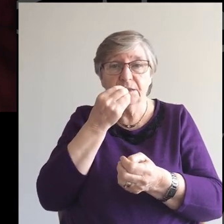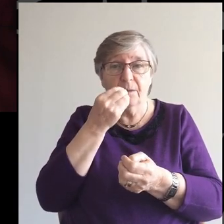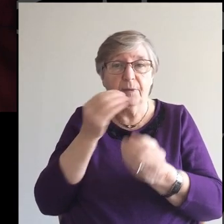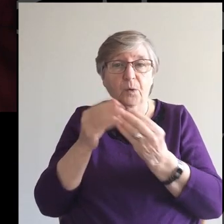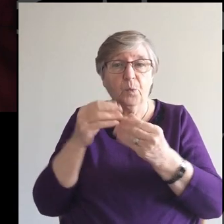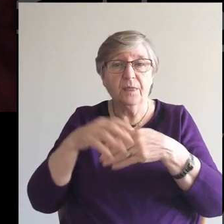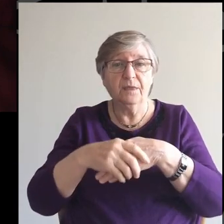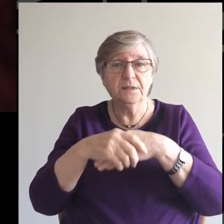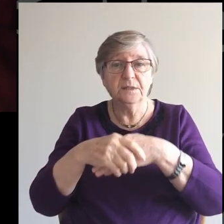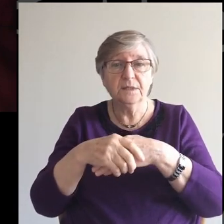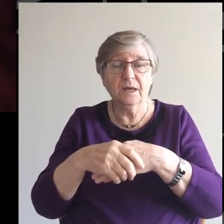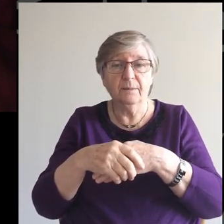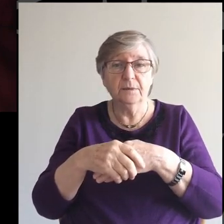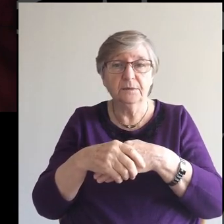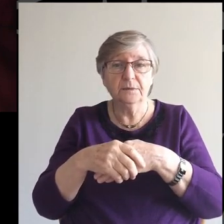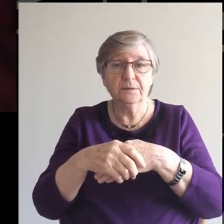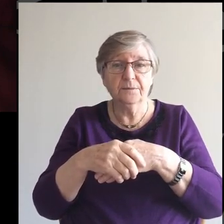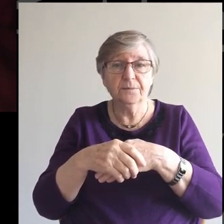disciples